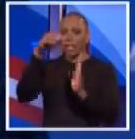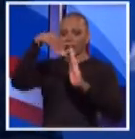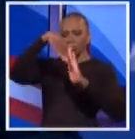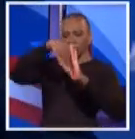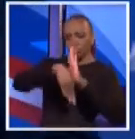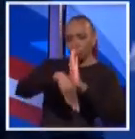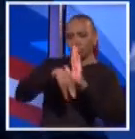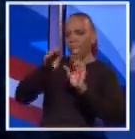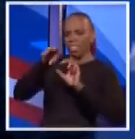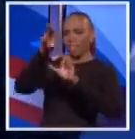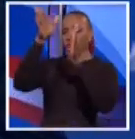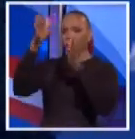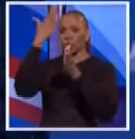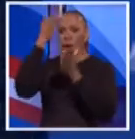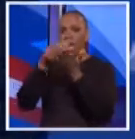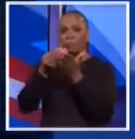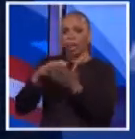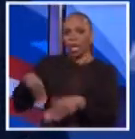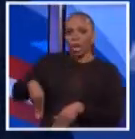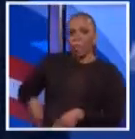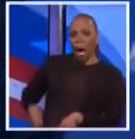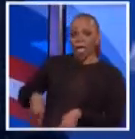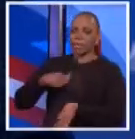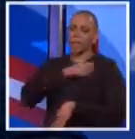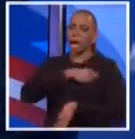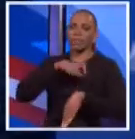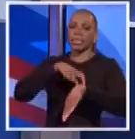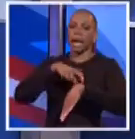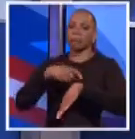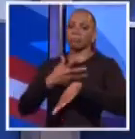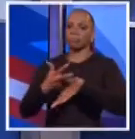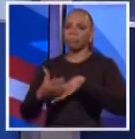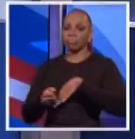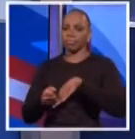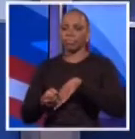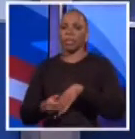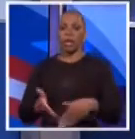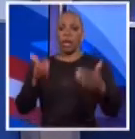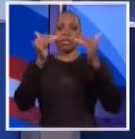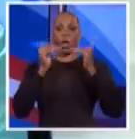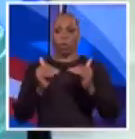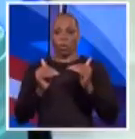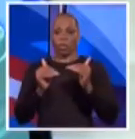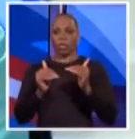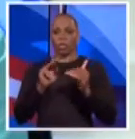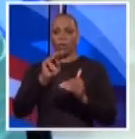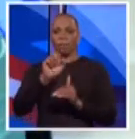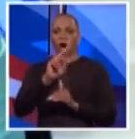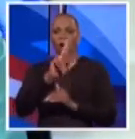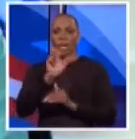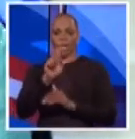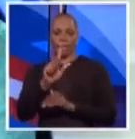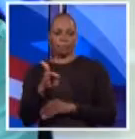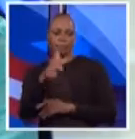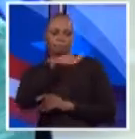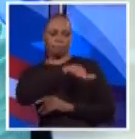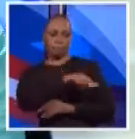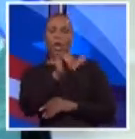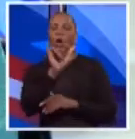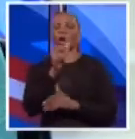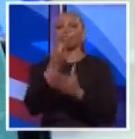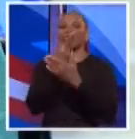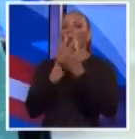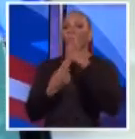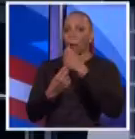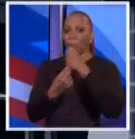you were able to put money in your pocket instead of sending it to mutual fund companies. Sorry. Okay, the next question from Marlene. Yes, this question is also for the both of